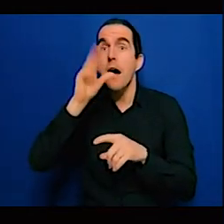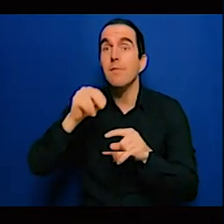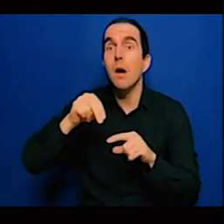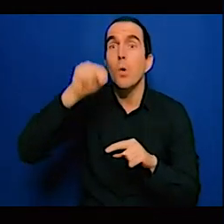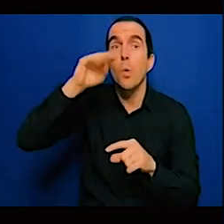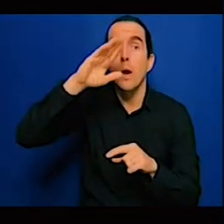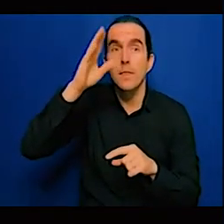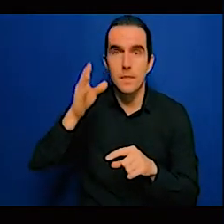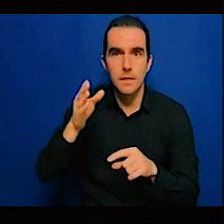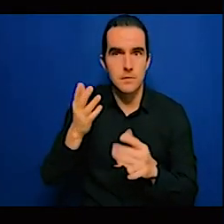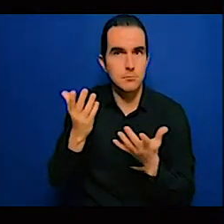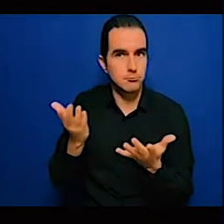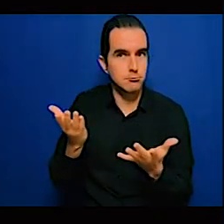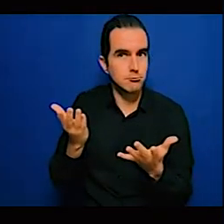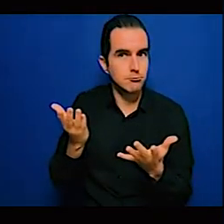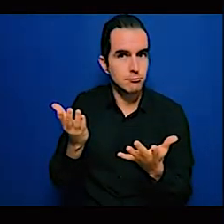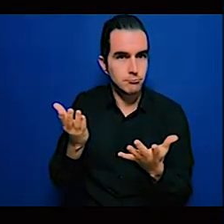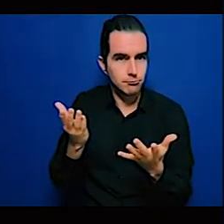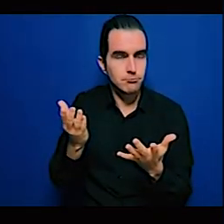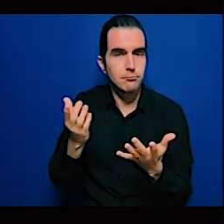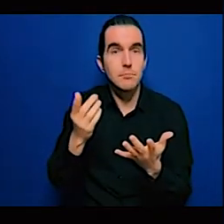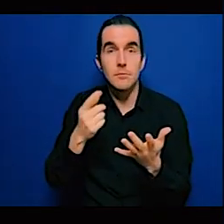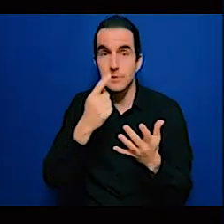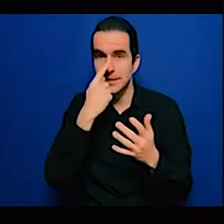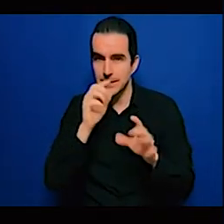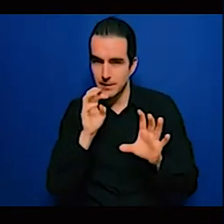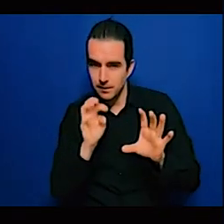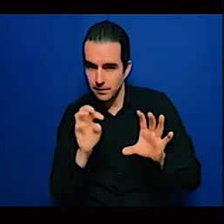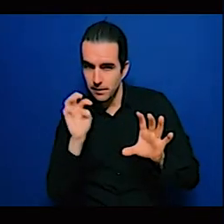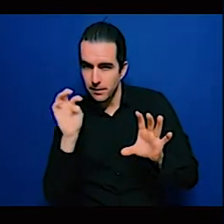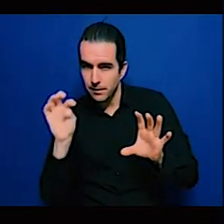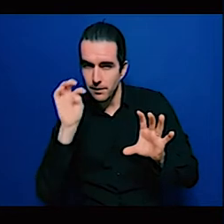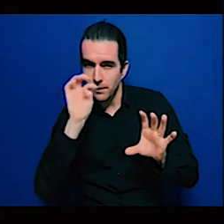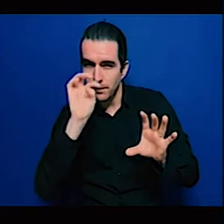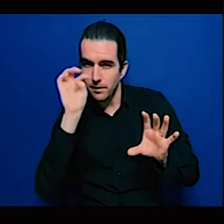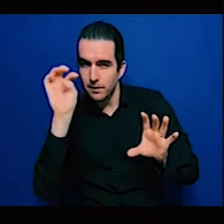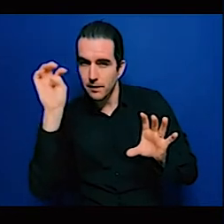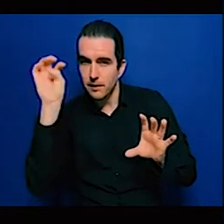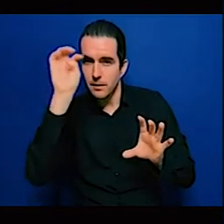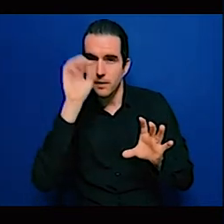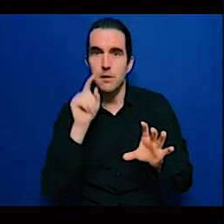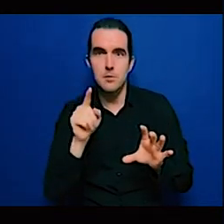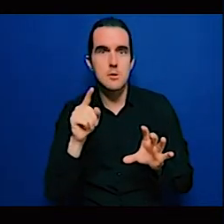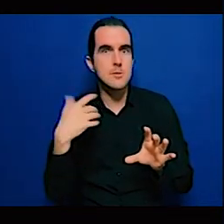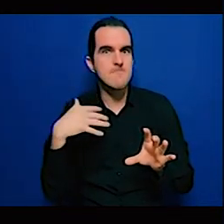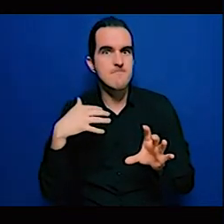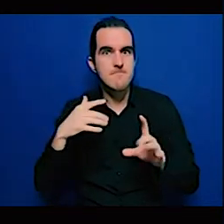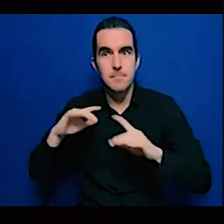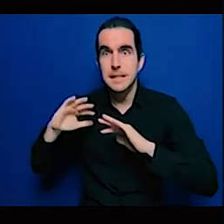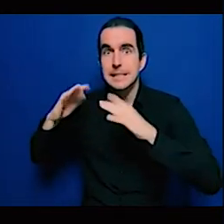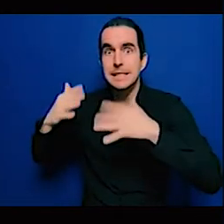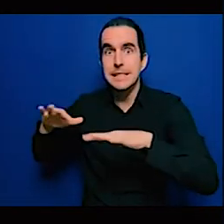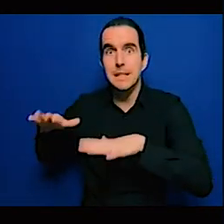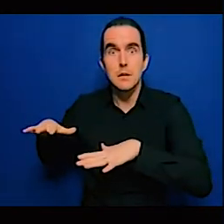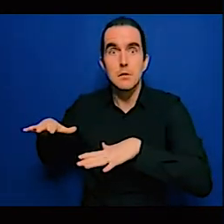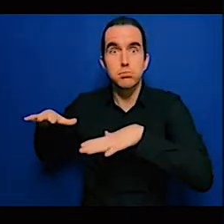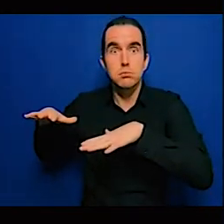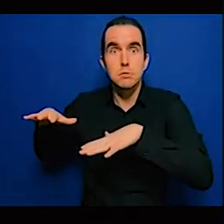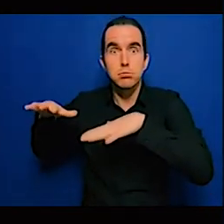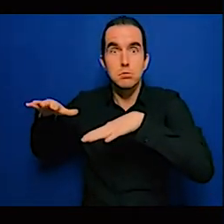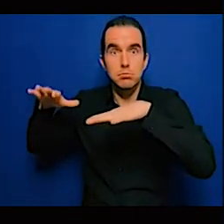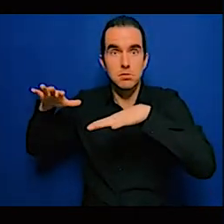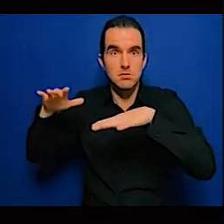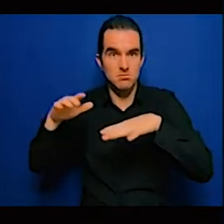also will be exacerbated by coastal erosion. So we must act. We have to do something and we have to act collectively.